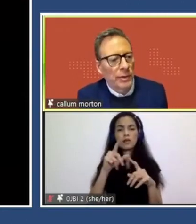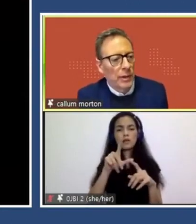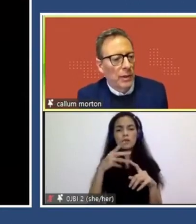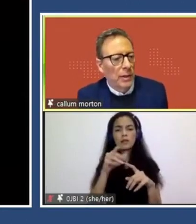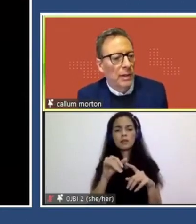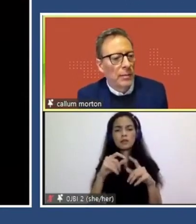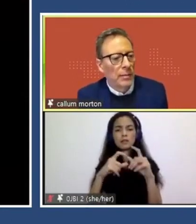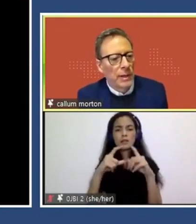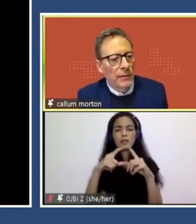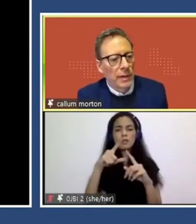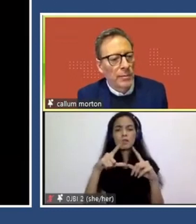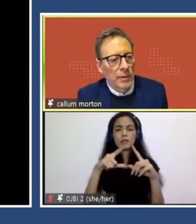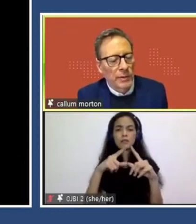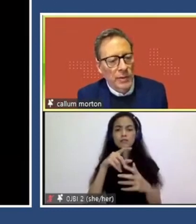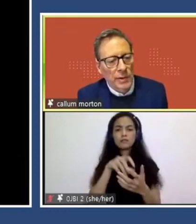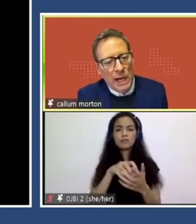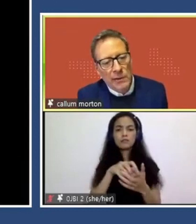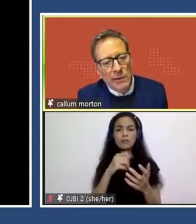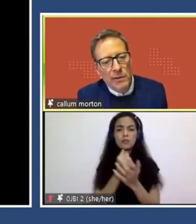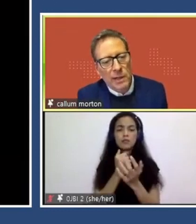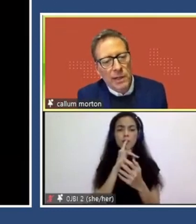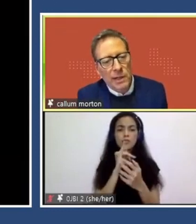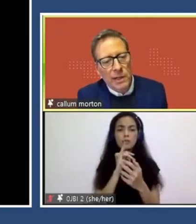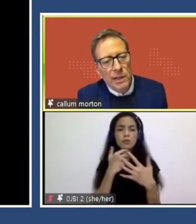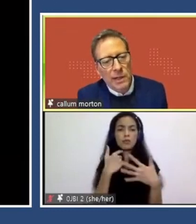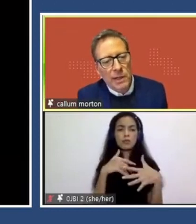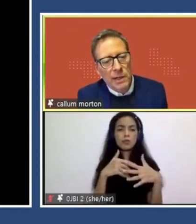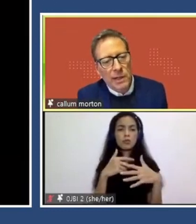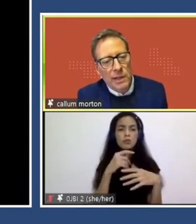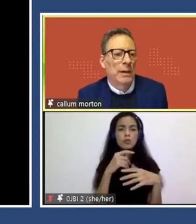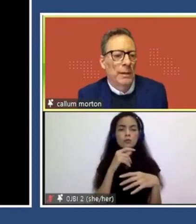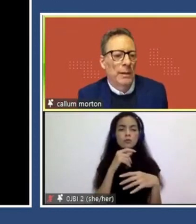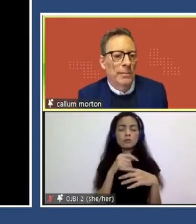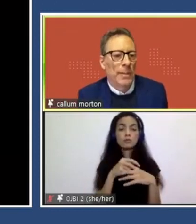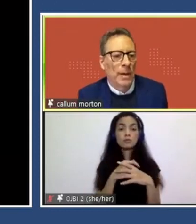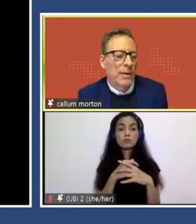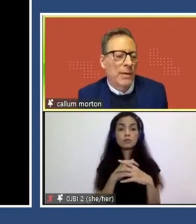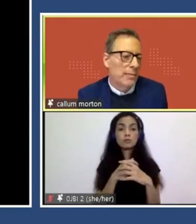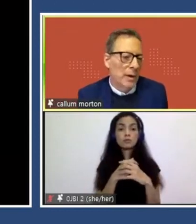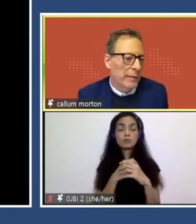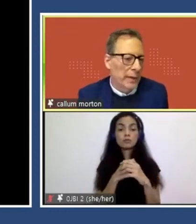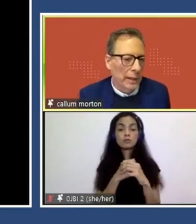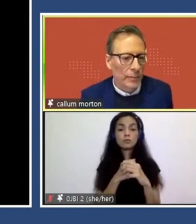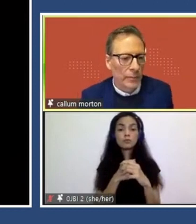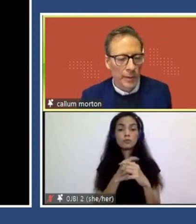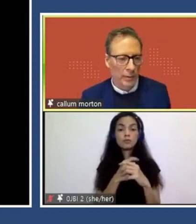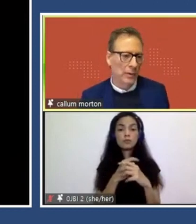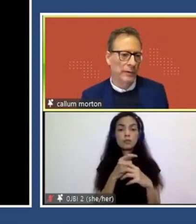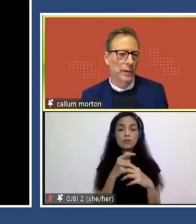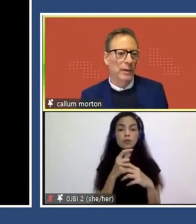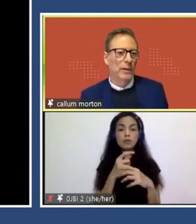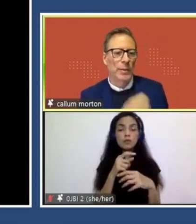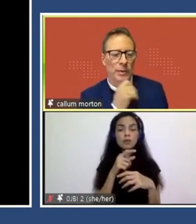always included, um, significant modernist artists in his foyers. Um, um, as is, you know, fairly